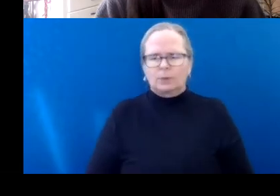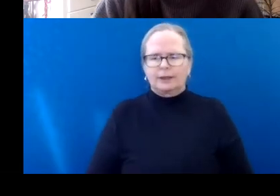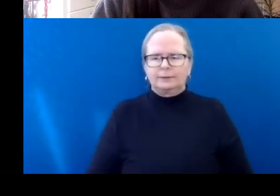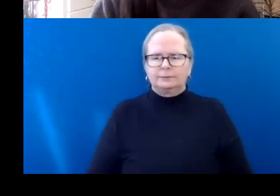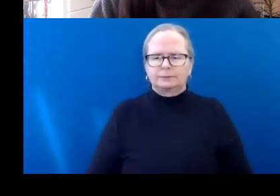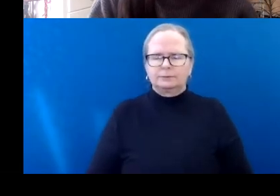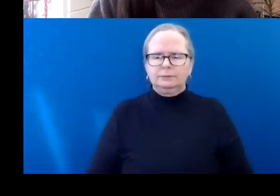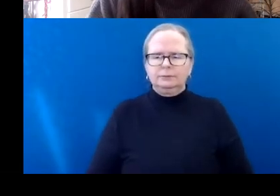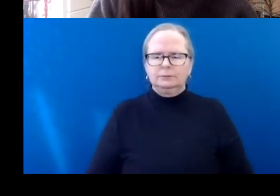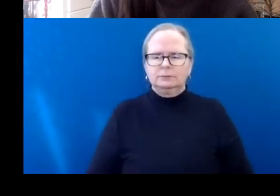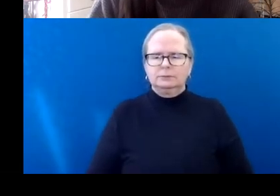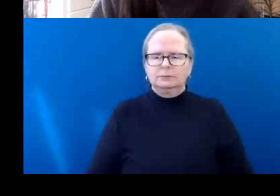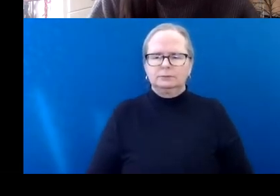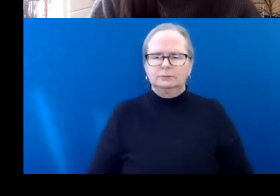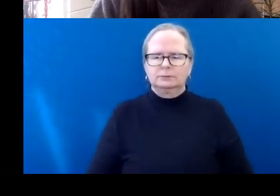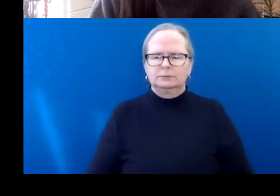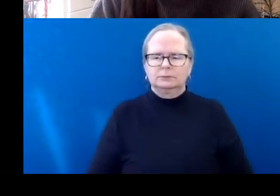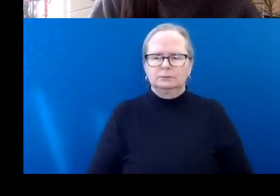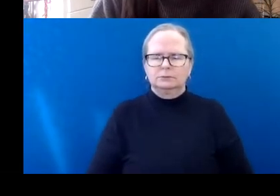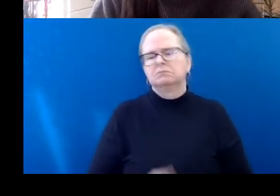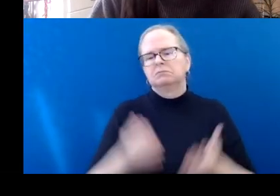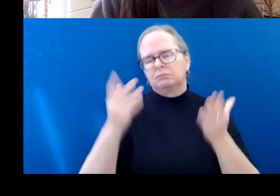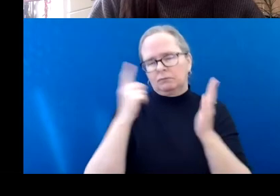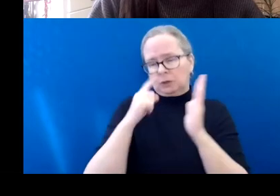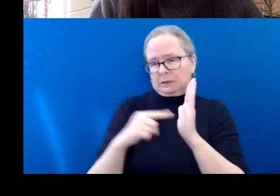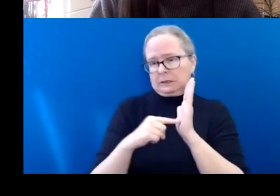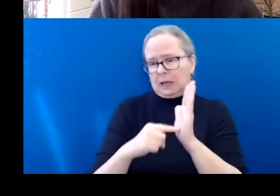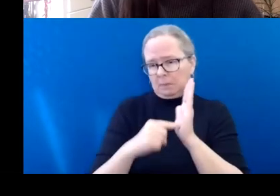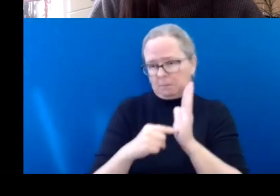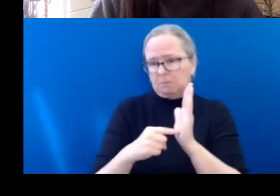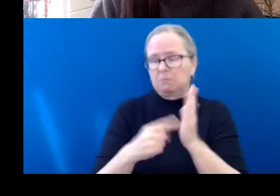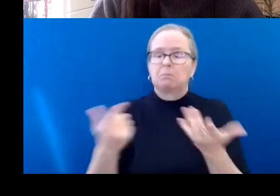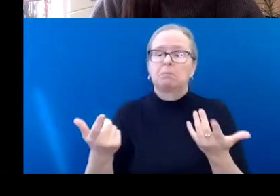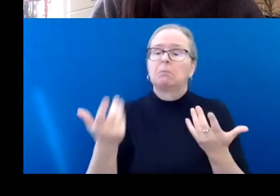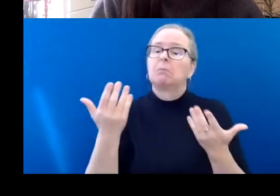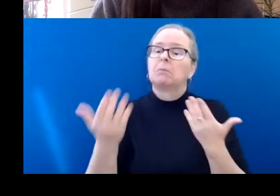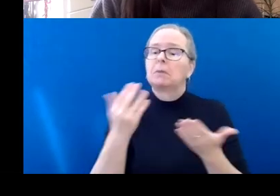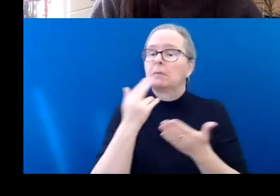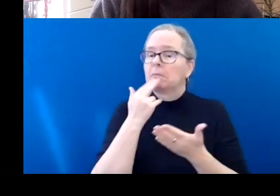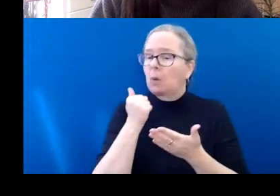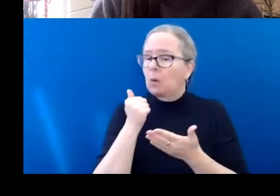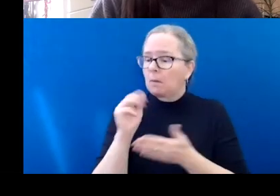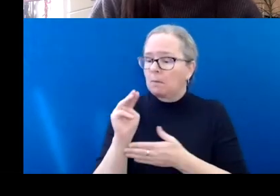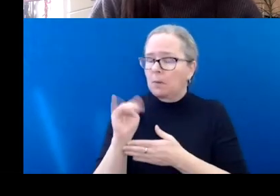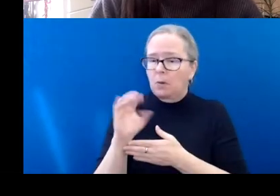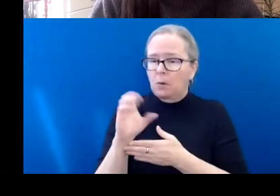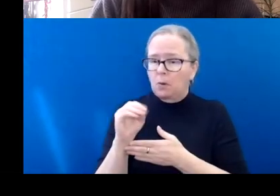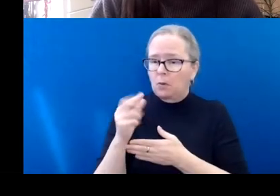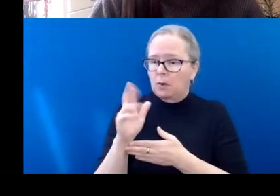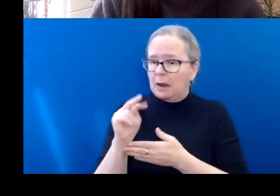For example, you could receive both a microgrant and a project grant from CADA this year,